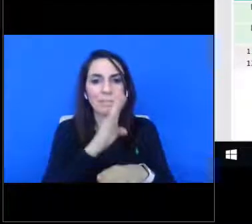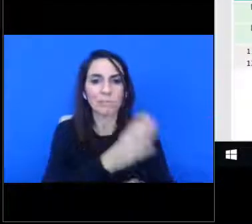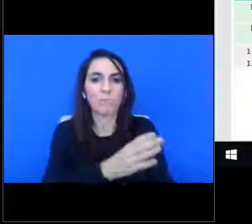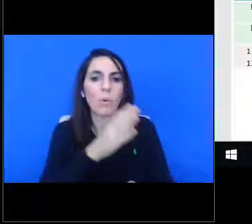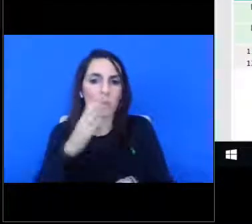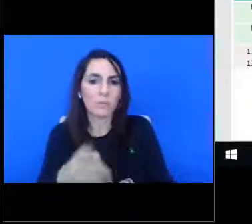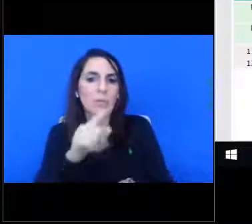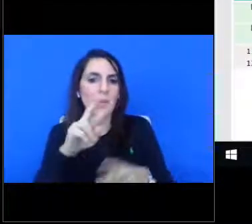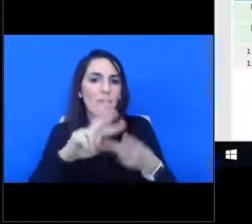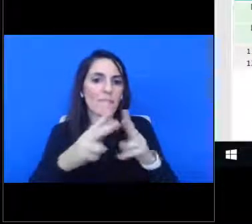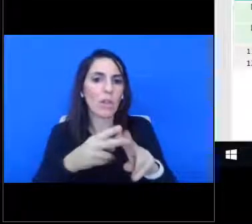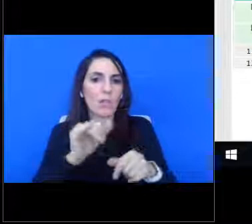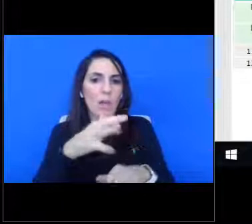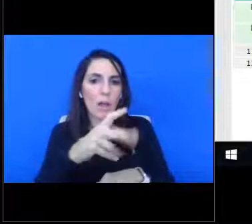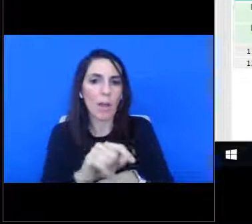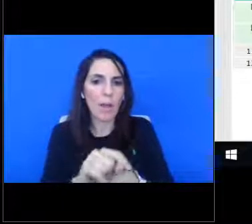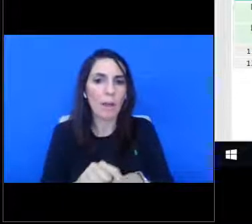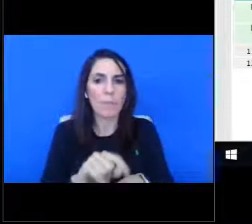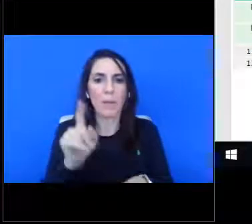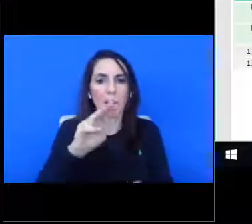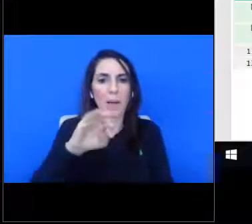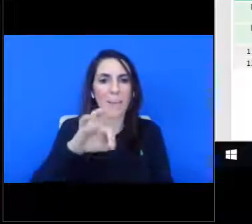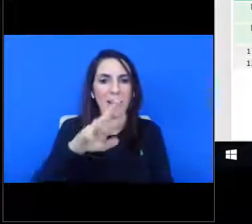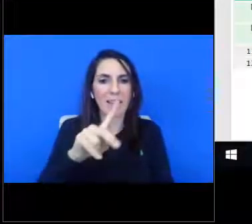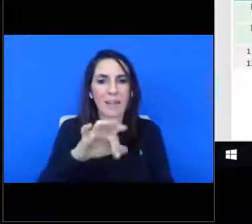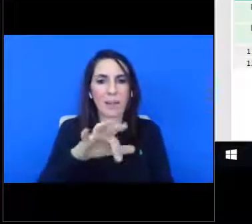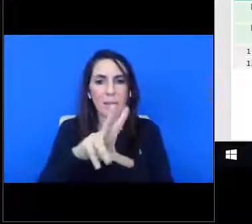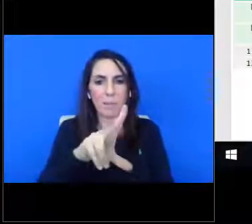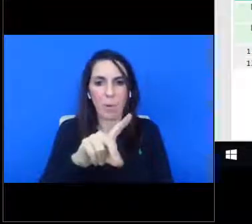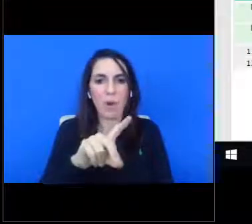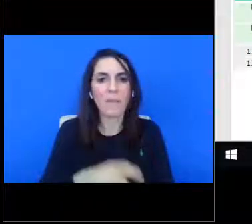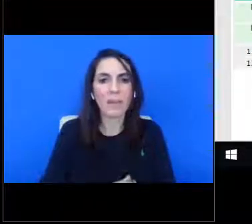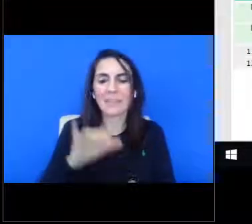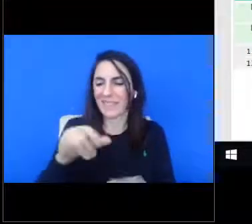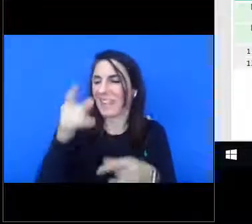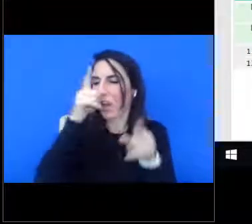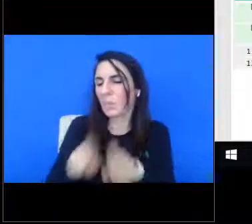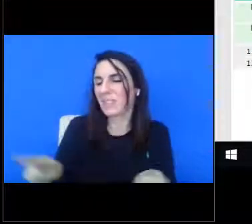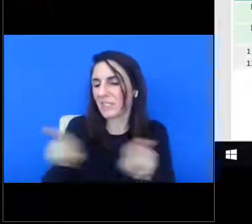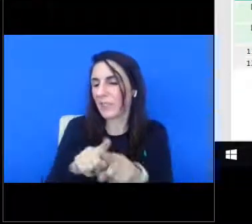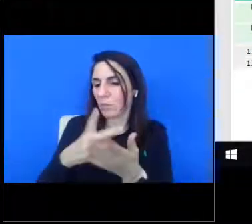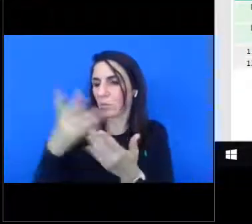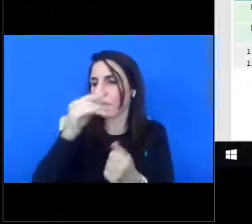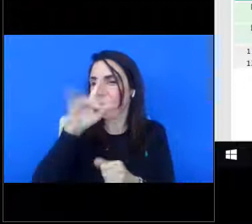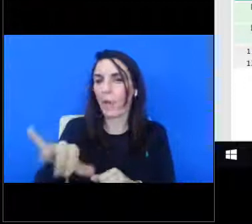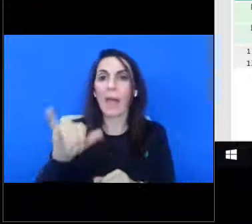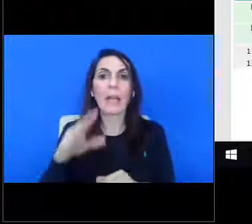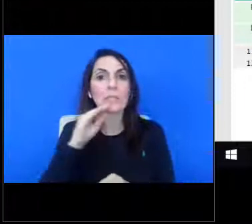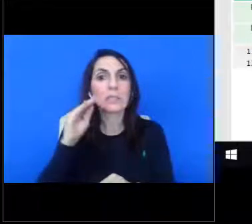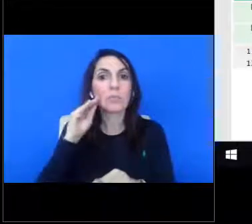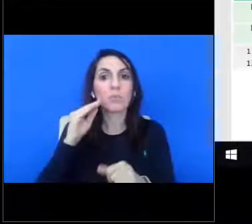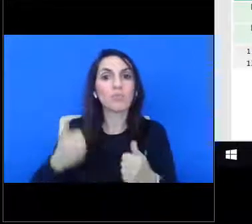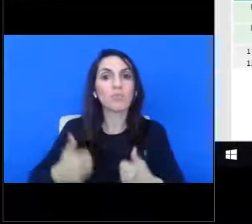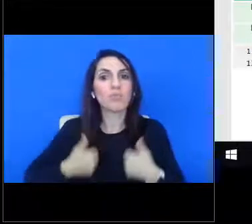project. Thank you board chair. Um, this development agreement is again for the same project. It's simply for the residential portion of that